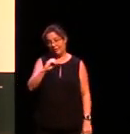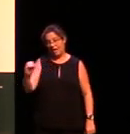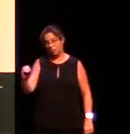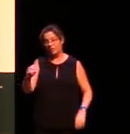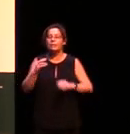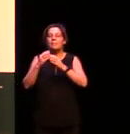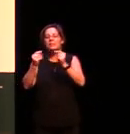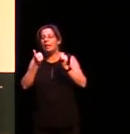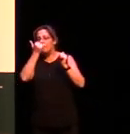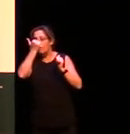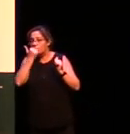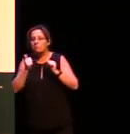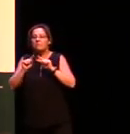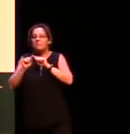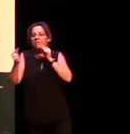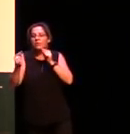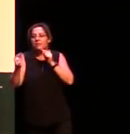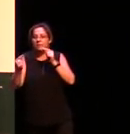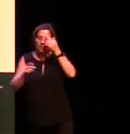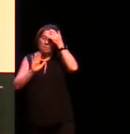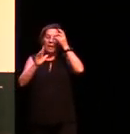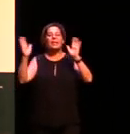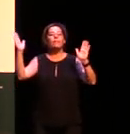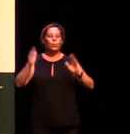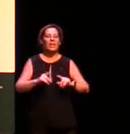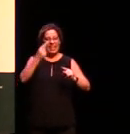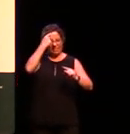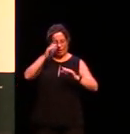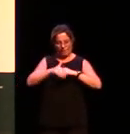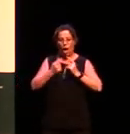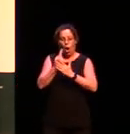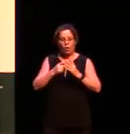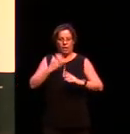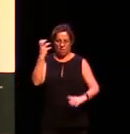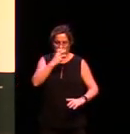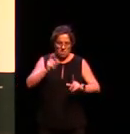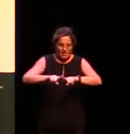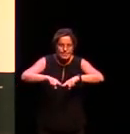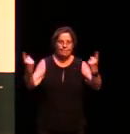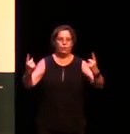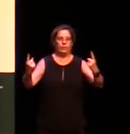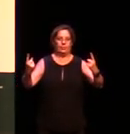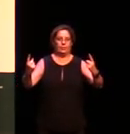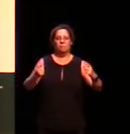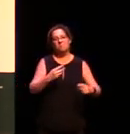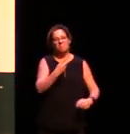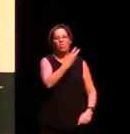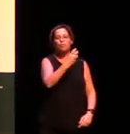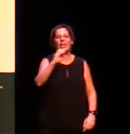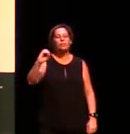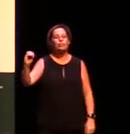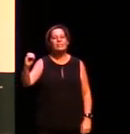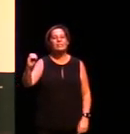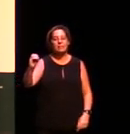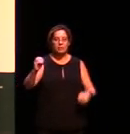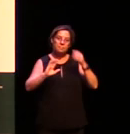around if we take this figure of 300 distinct languages then there's maybe only now about 15 that are